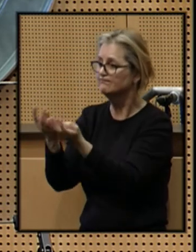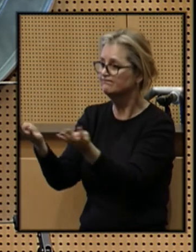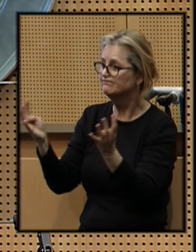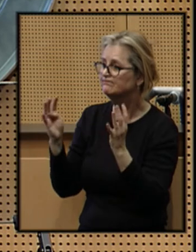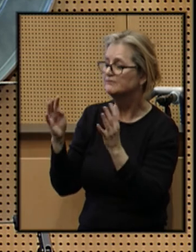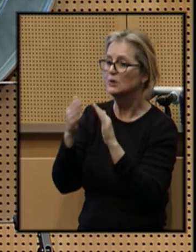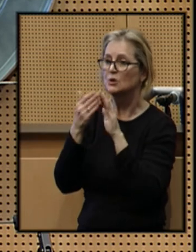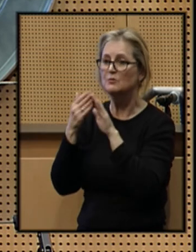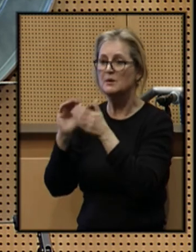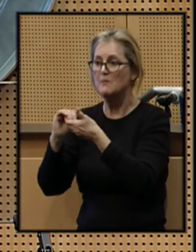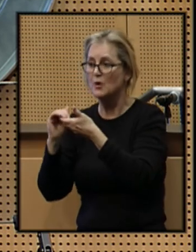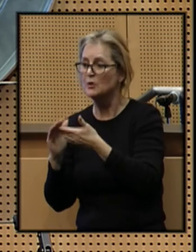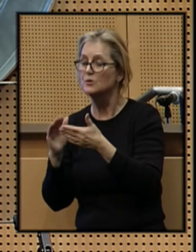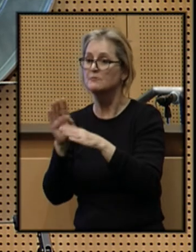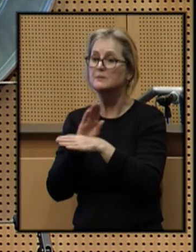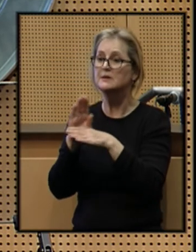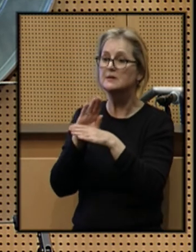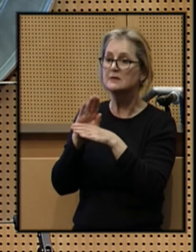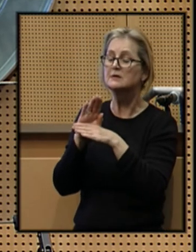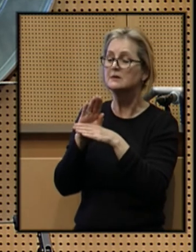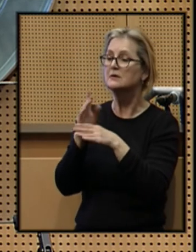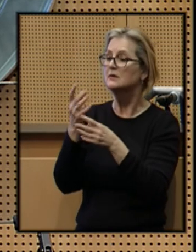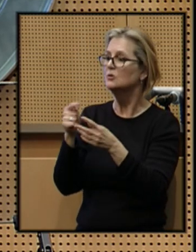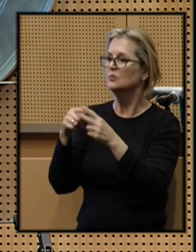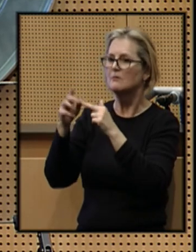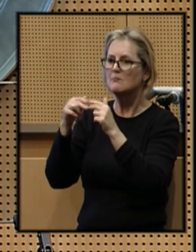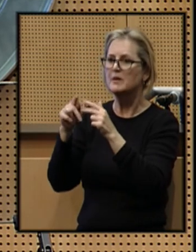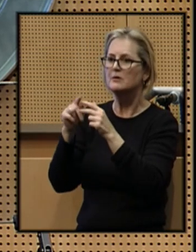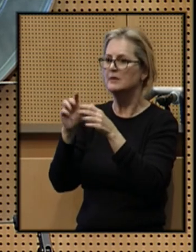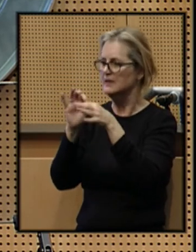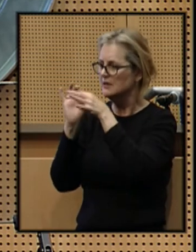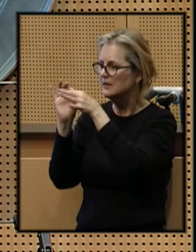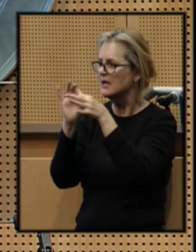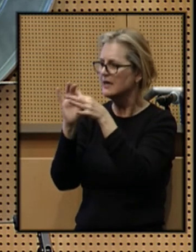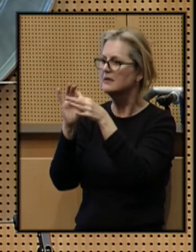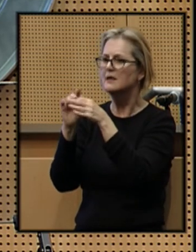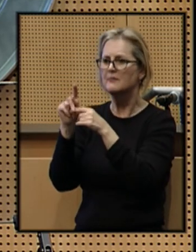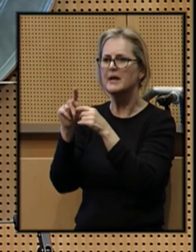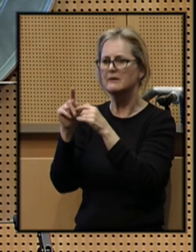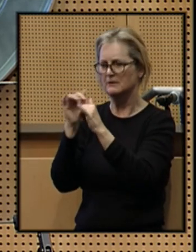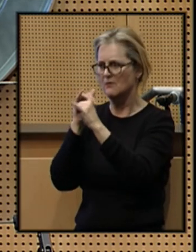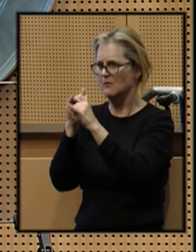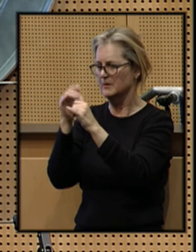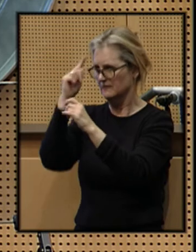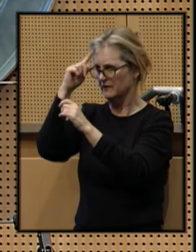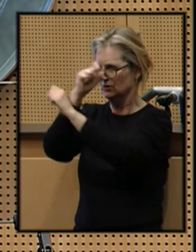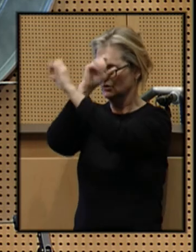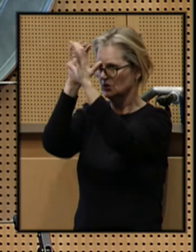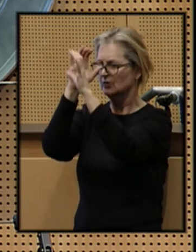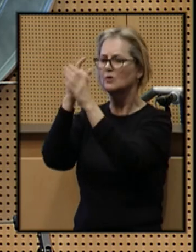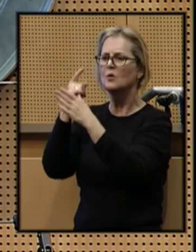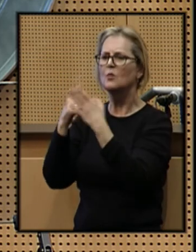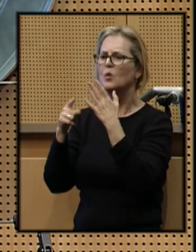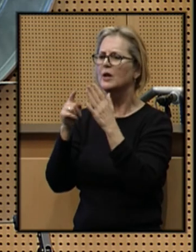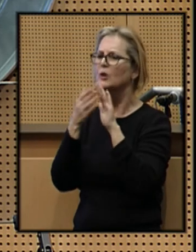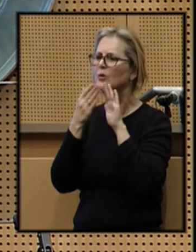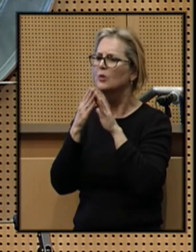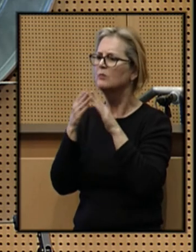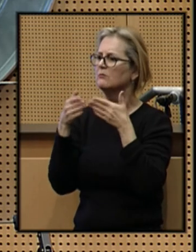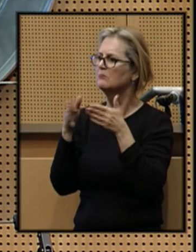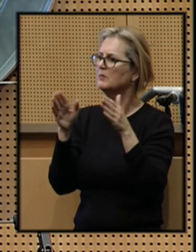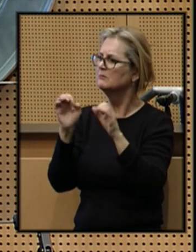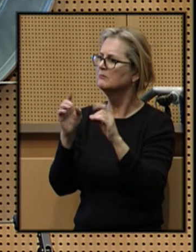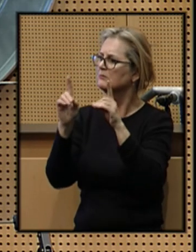community partners and businesses to build and unite around a common vision for what an urban public